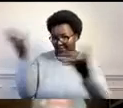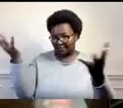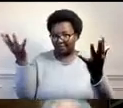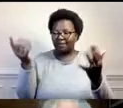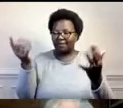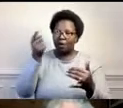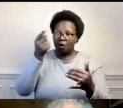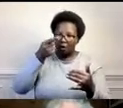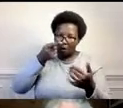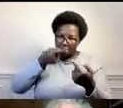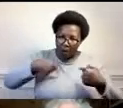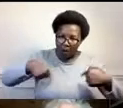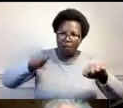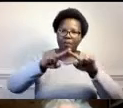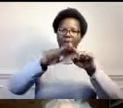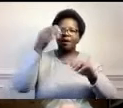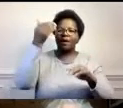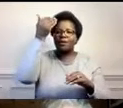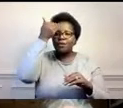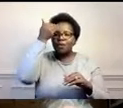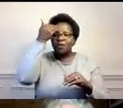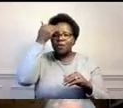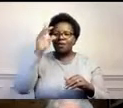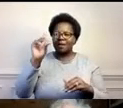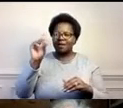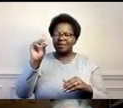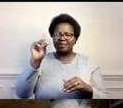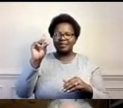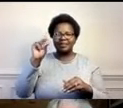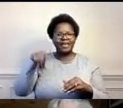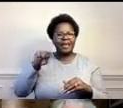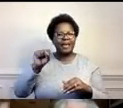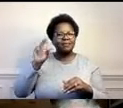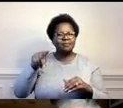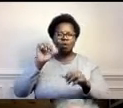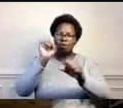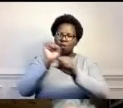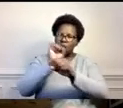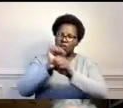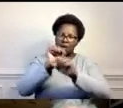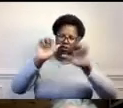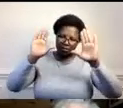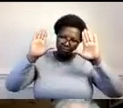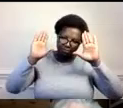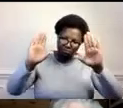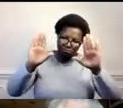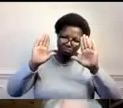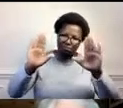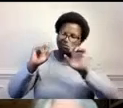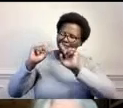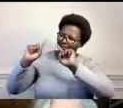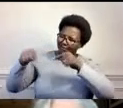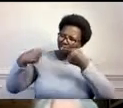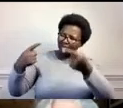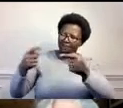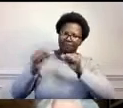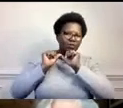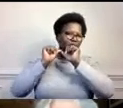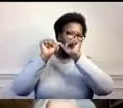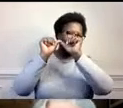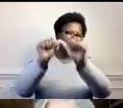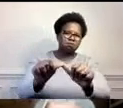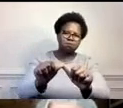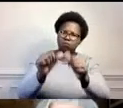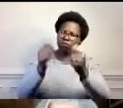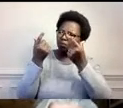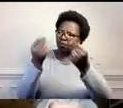of the amazing things that dsps have done and do and will continue to do but this